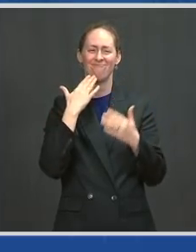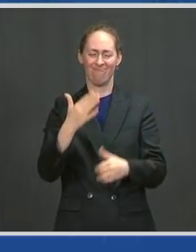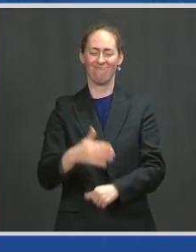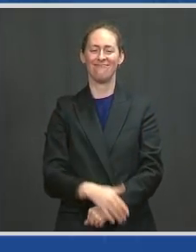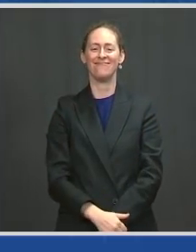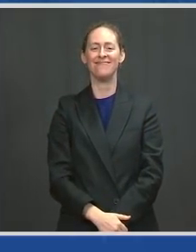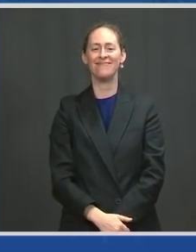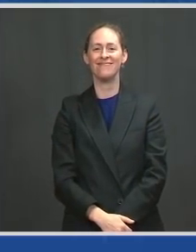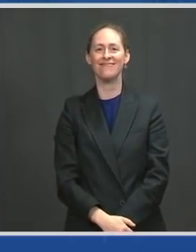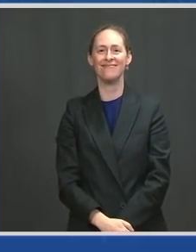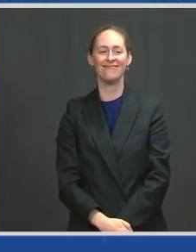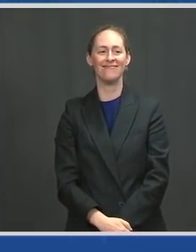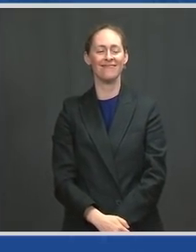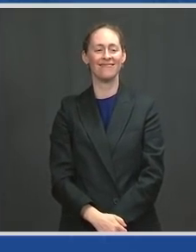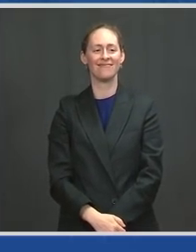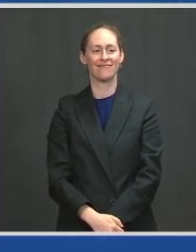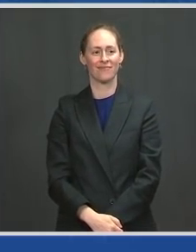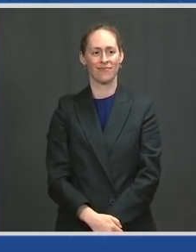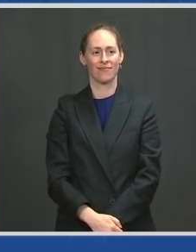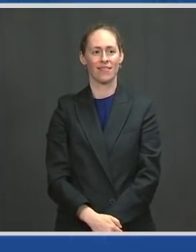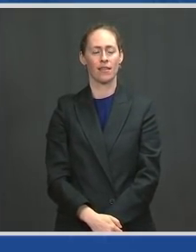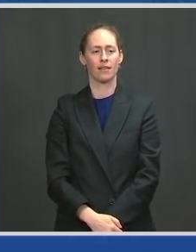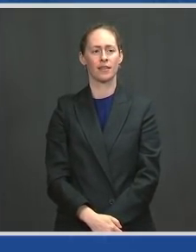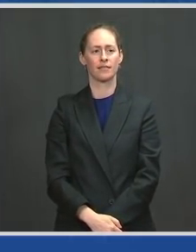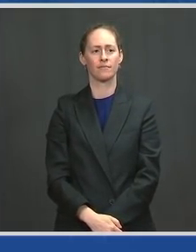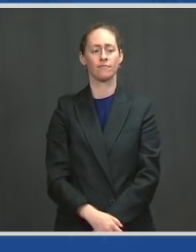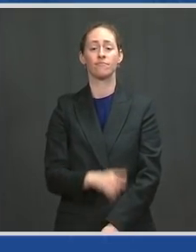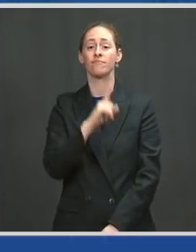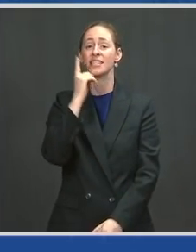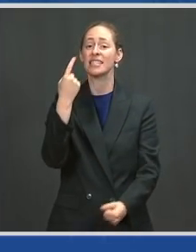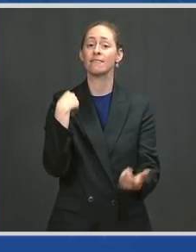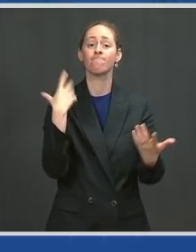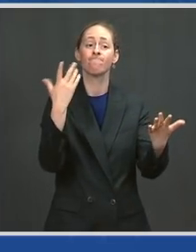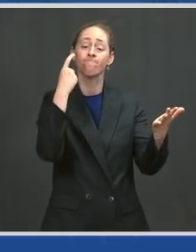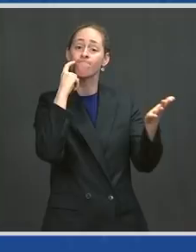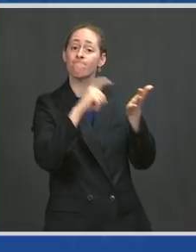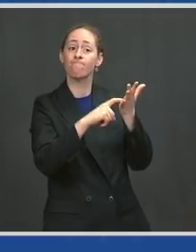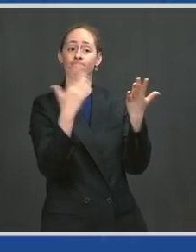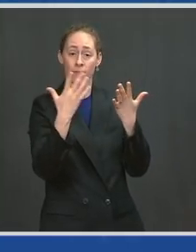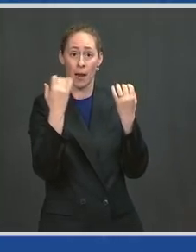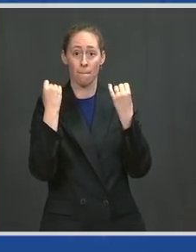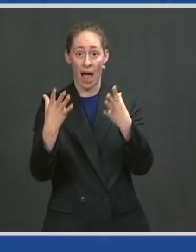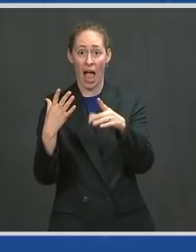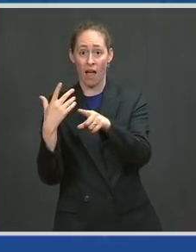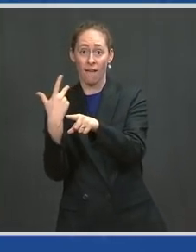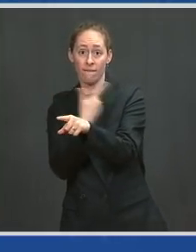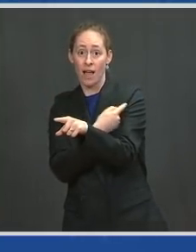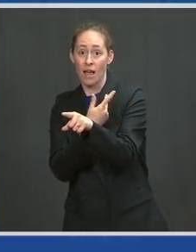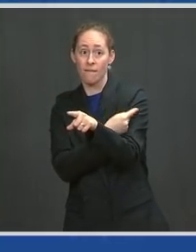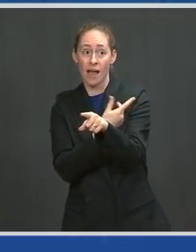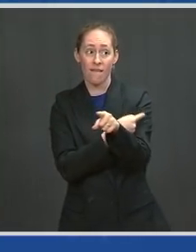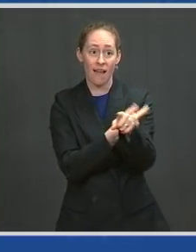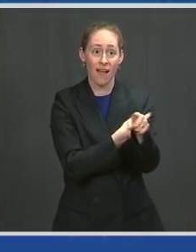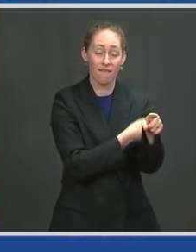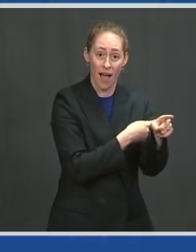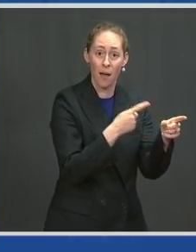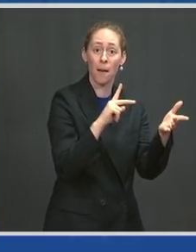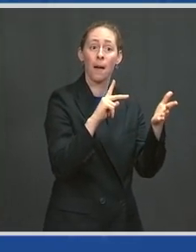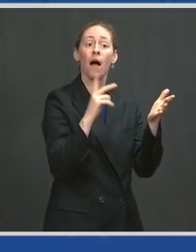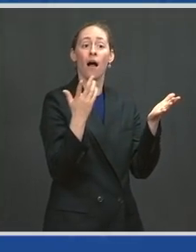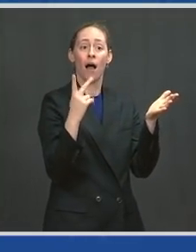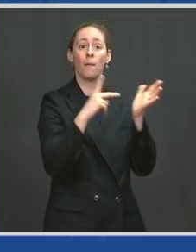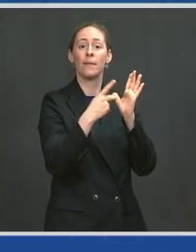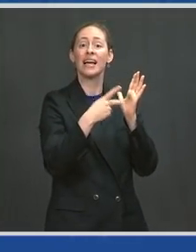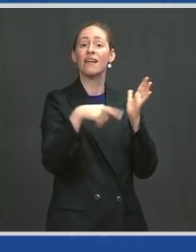We can see in real time that the more people get vaccinated, the fewer people get COVID. It is